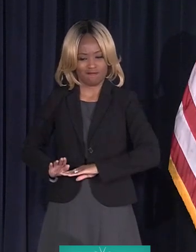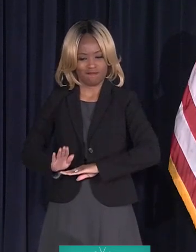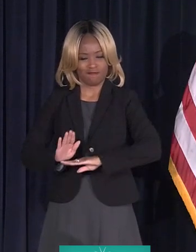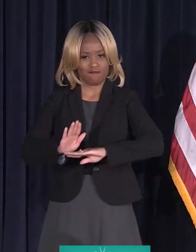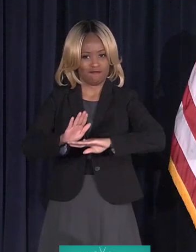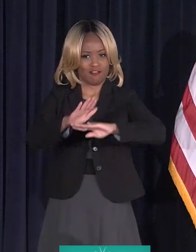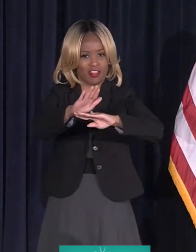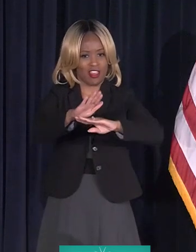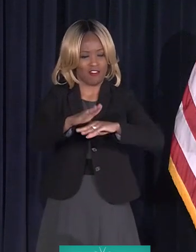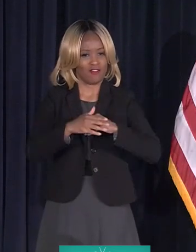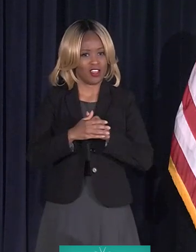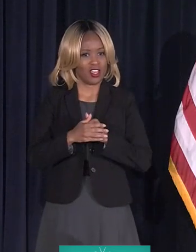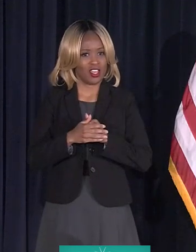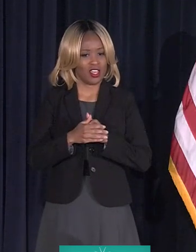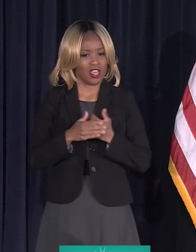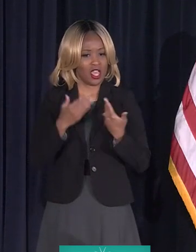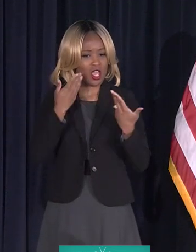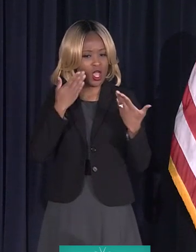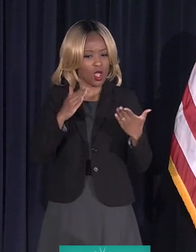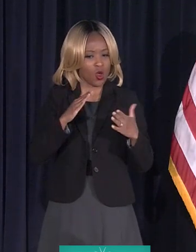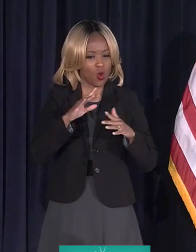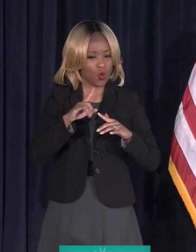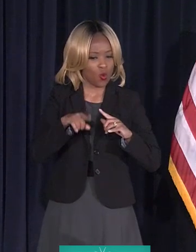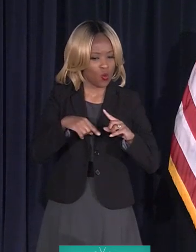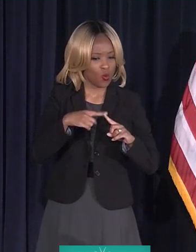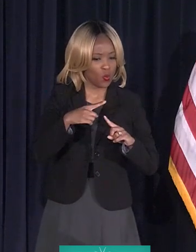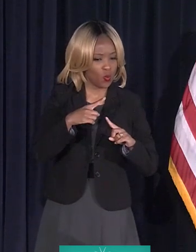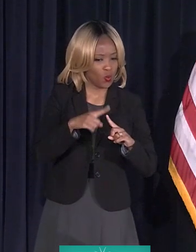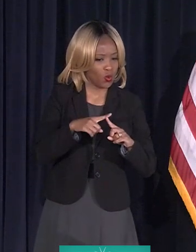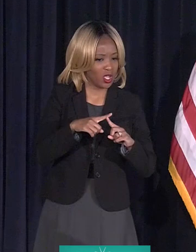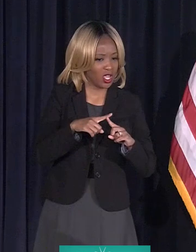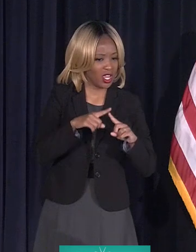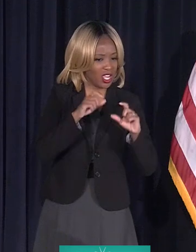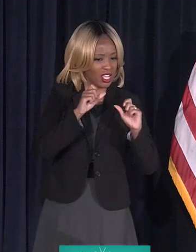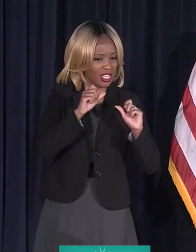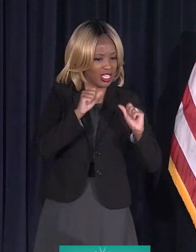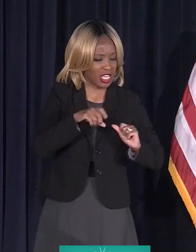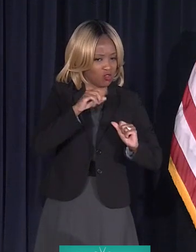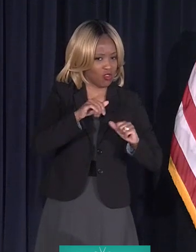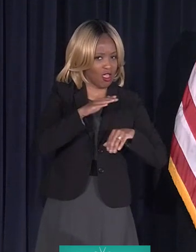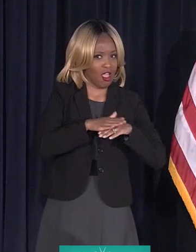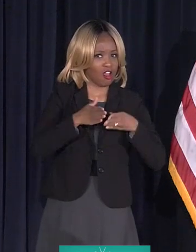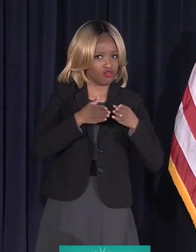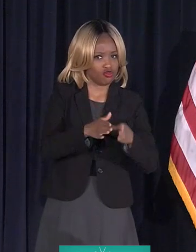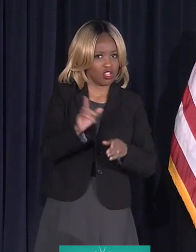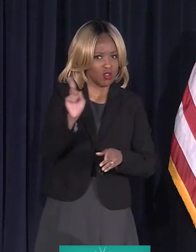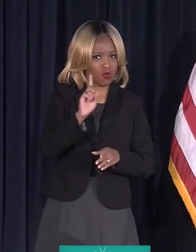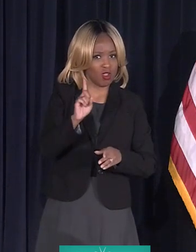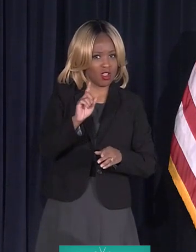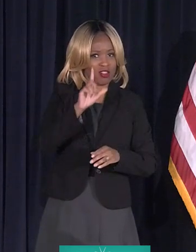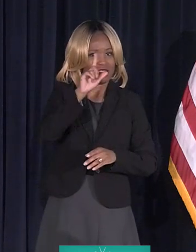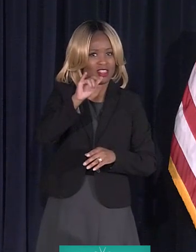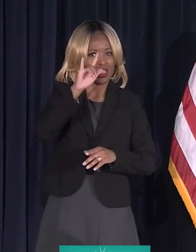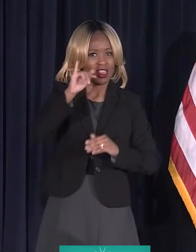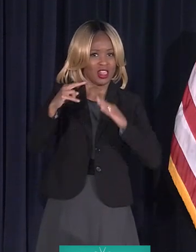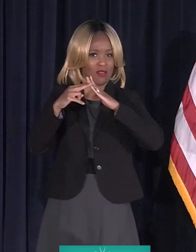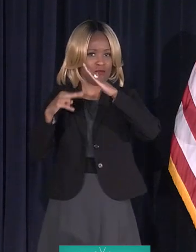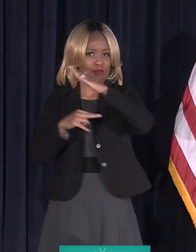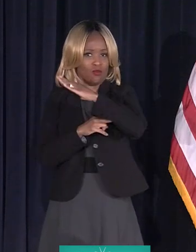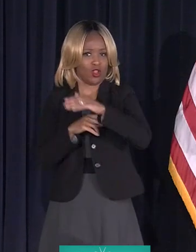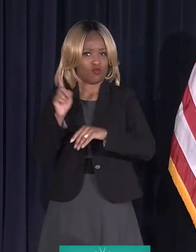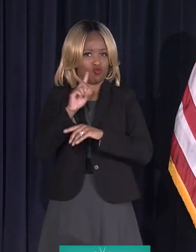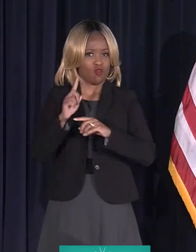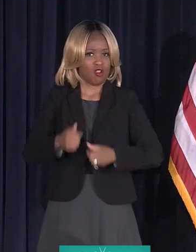around to doing Lily Bridge Street, which is where I live. And my daughter,